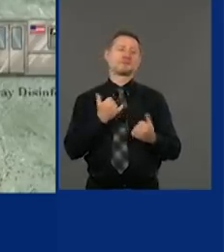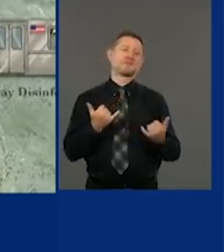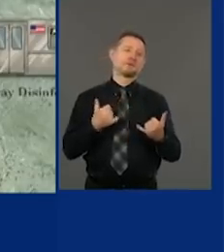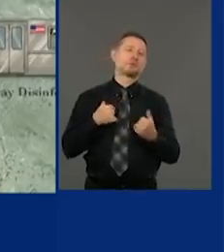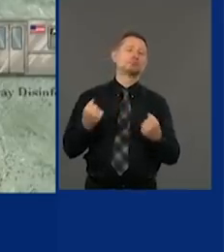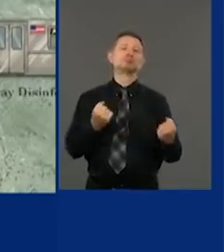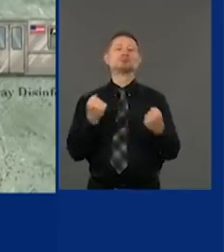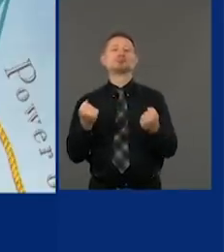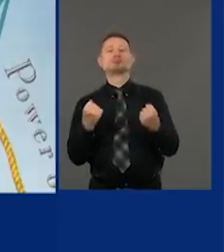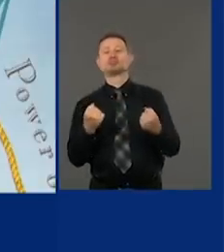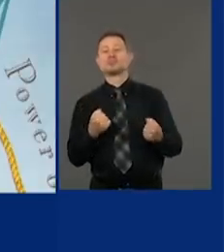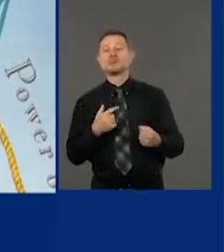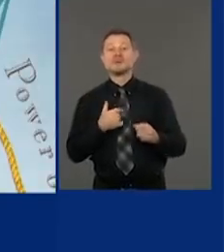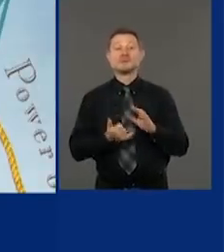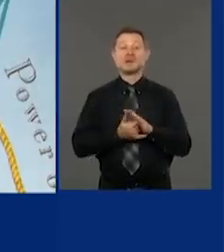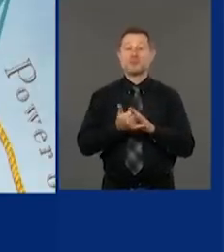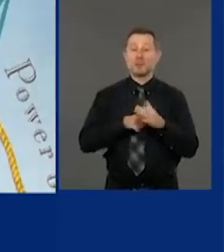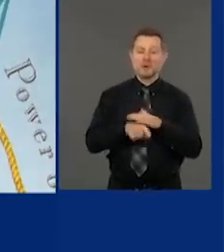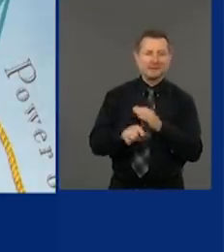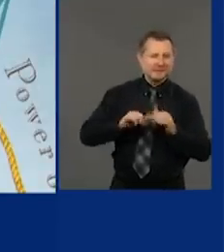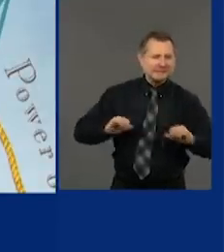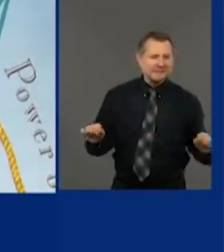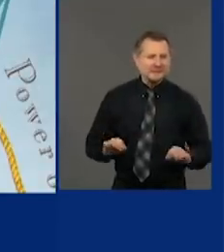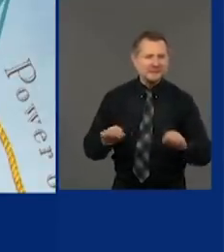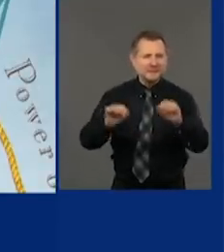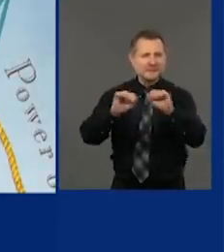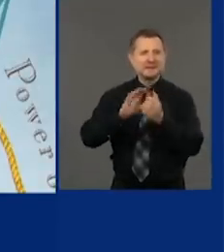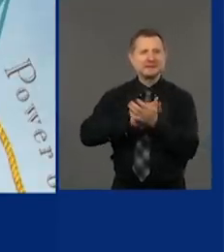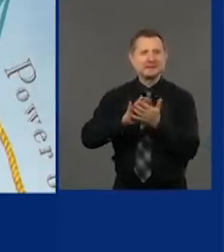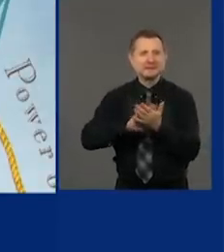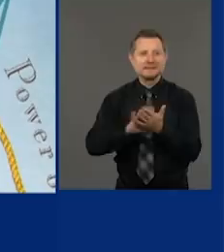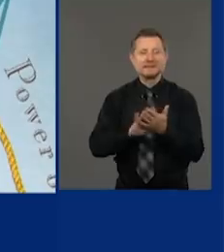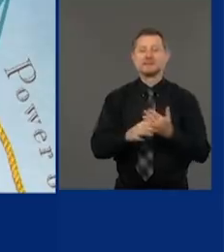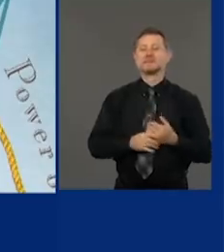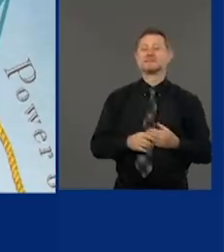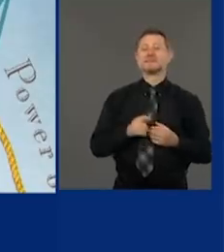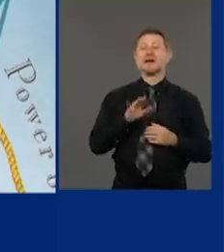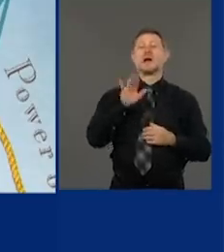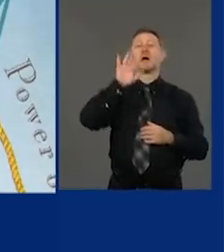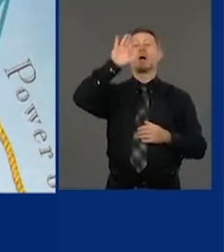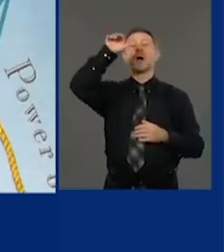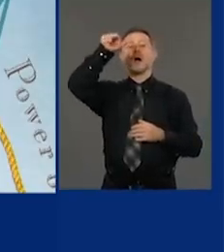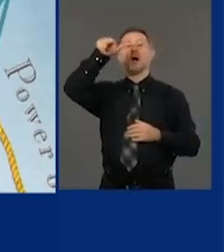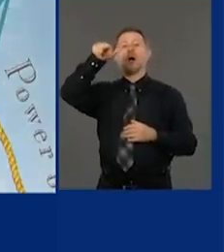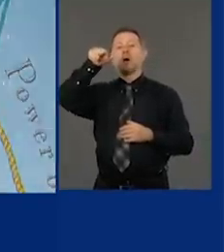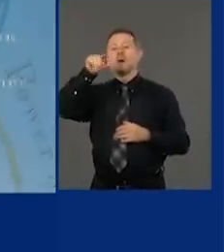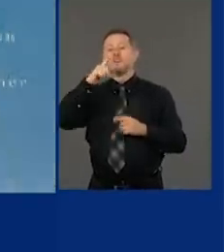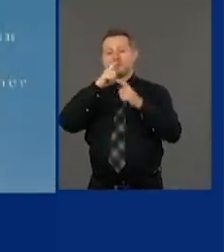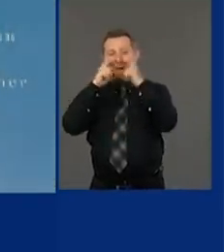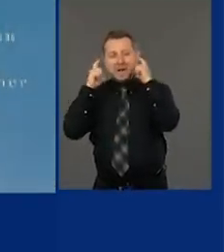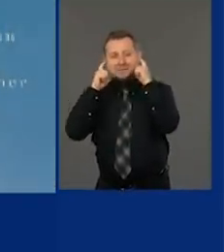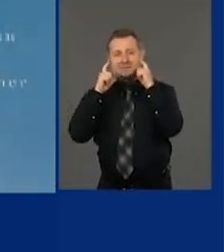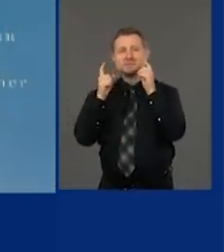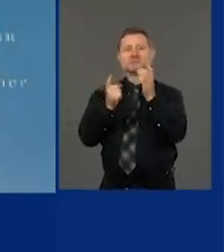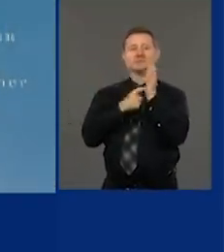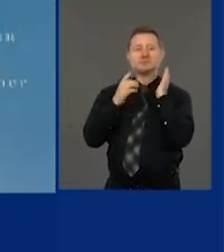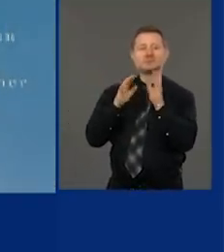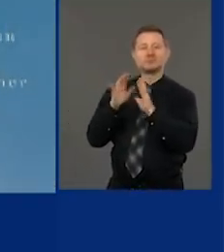Subway disinfection. We've turned the corner. Mask up. Social distancing.